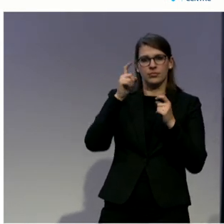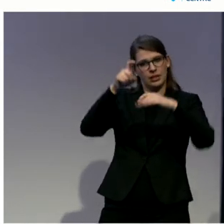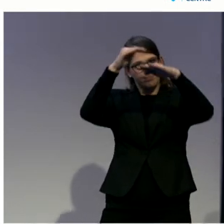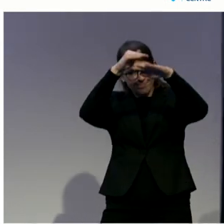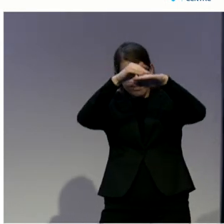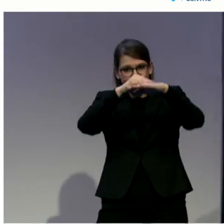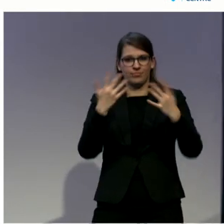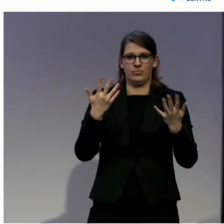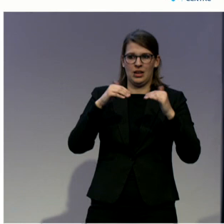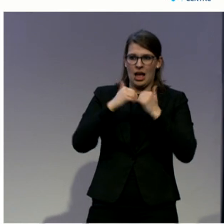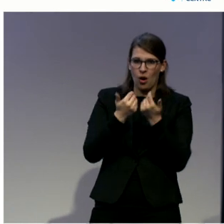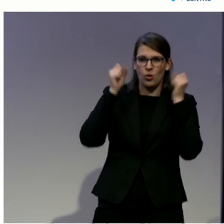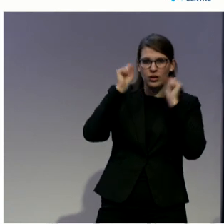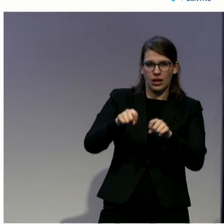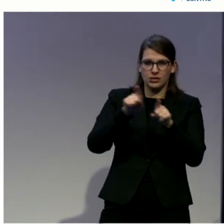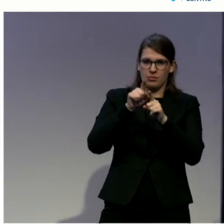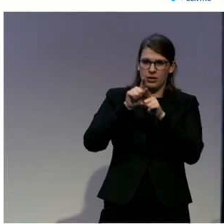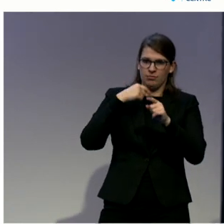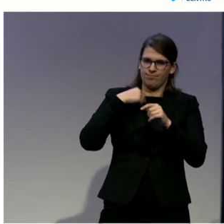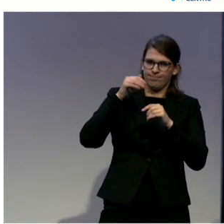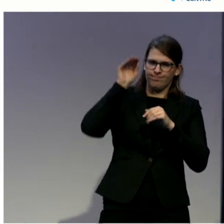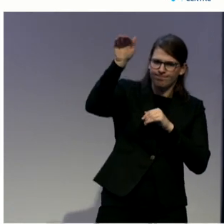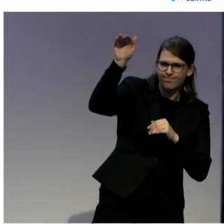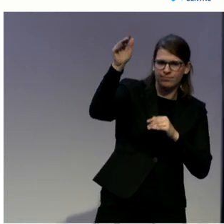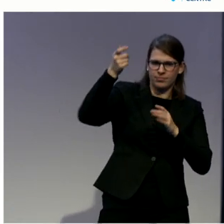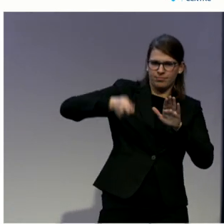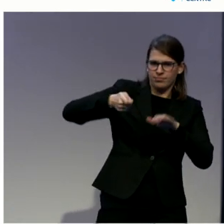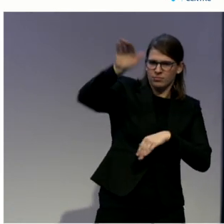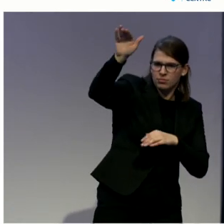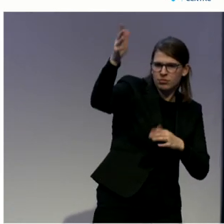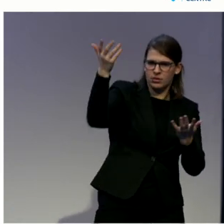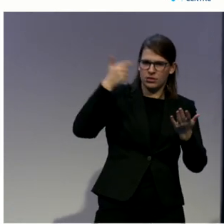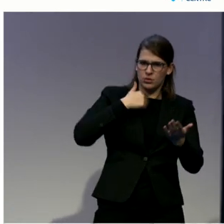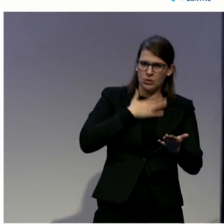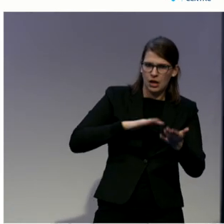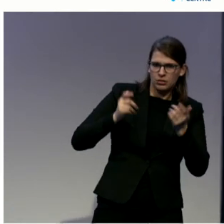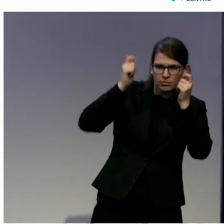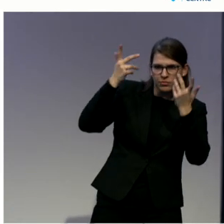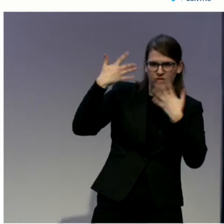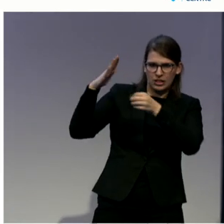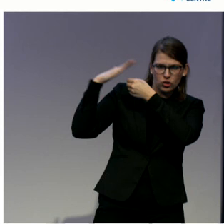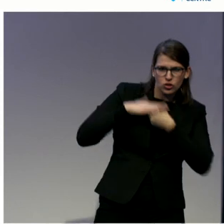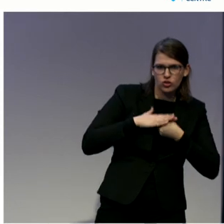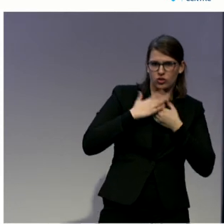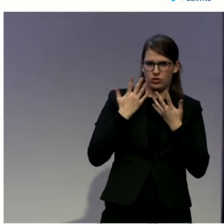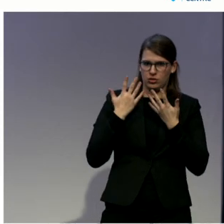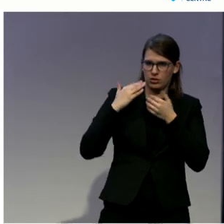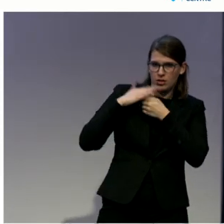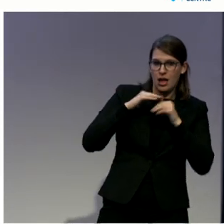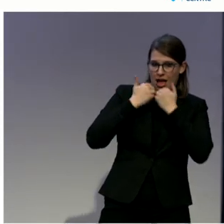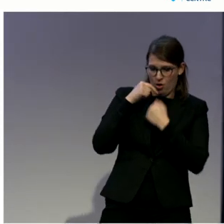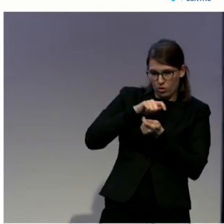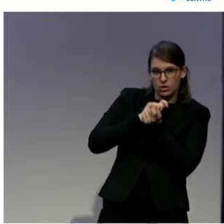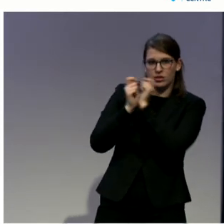negative impact against such people do not enter the statute book at all, and also lawyers involved in advocacy should